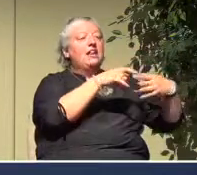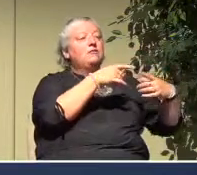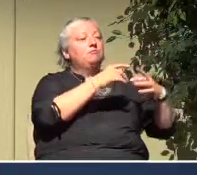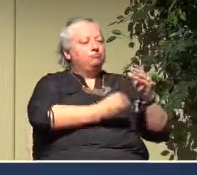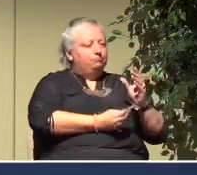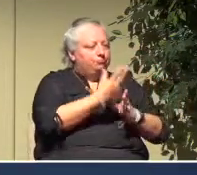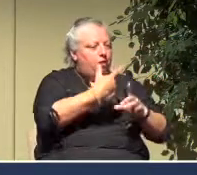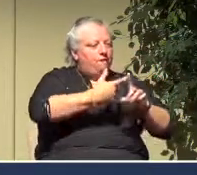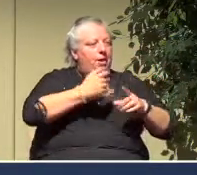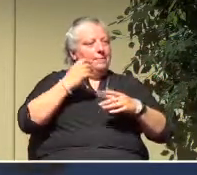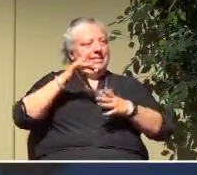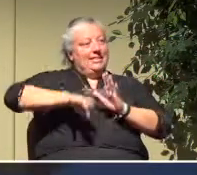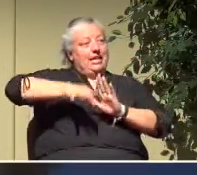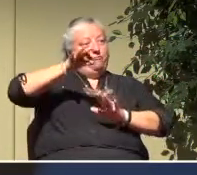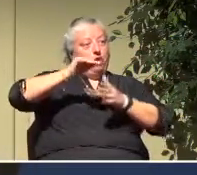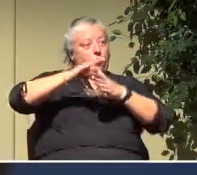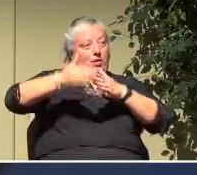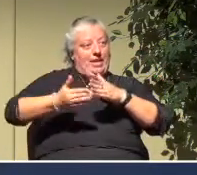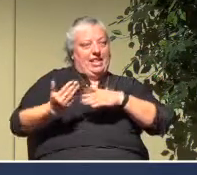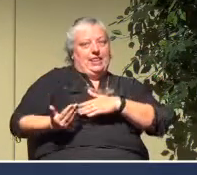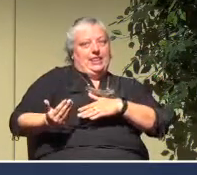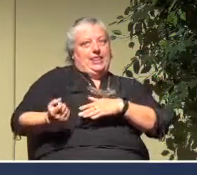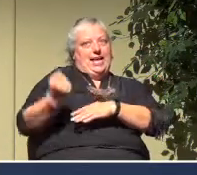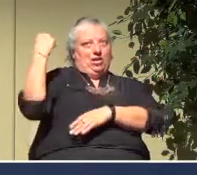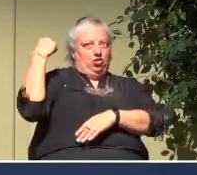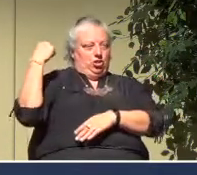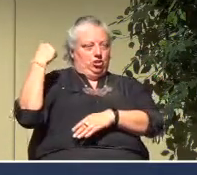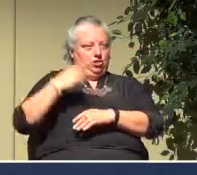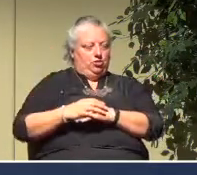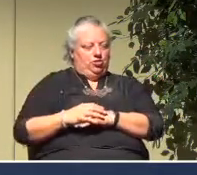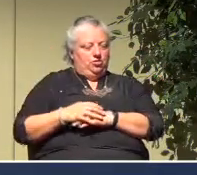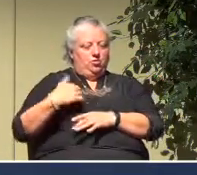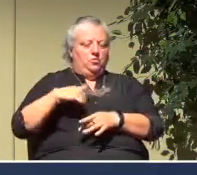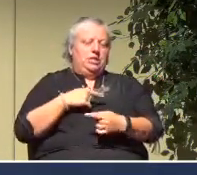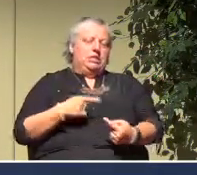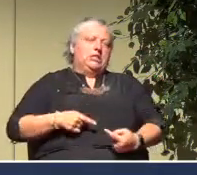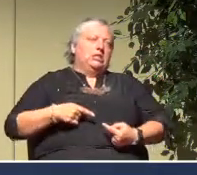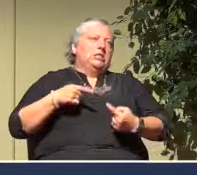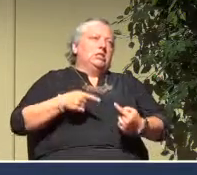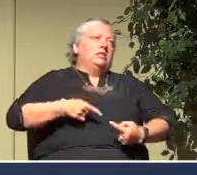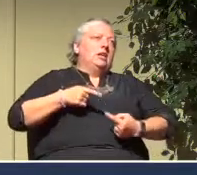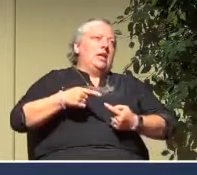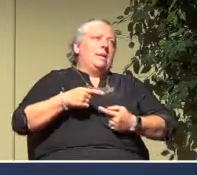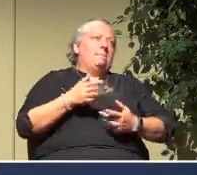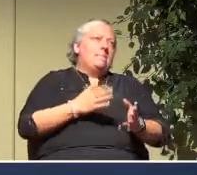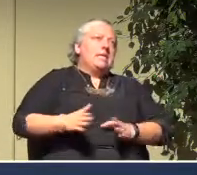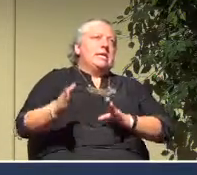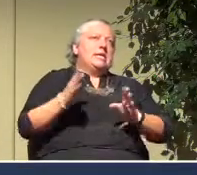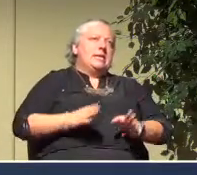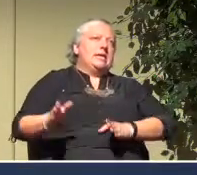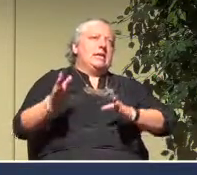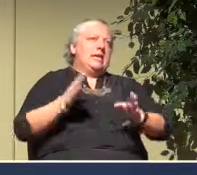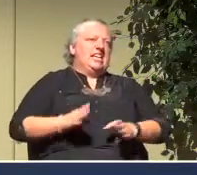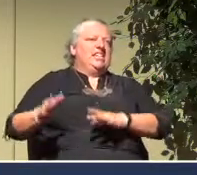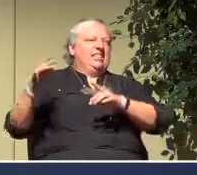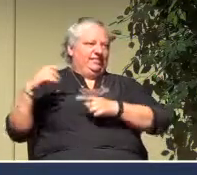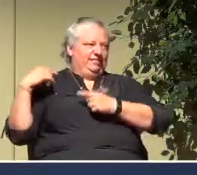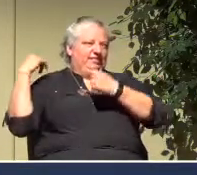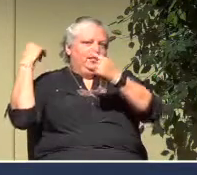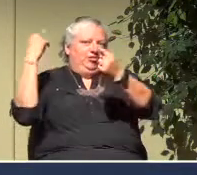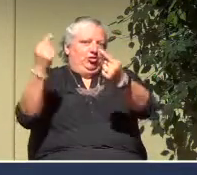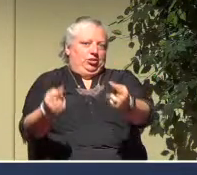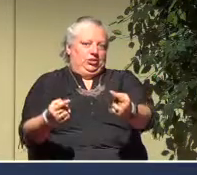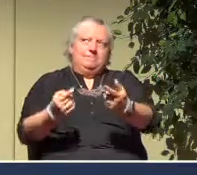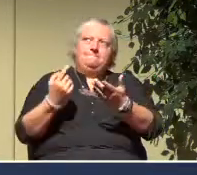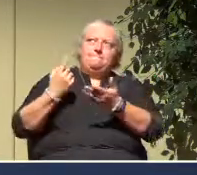prayer time, and so on, late last year, and then the wrestling of the planning team since then with it to say, what